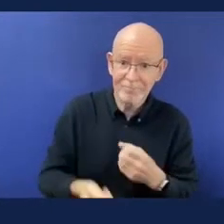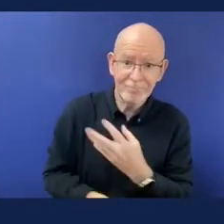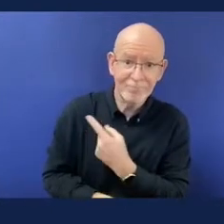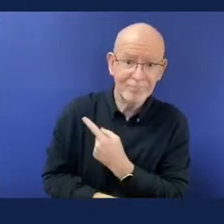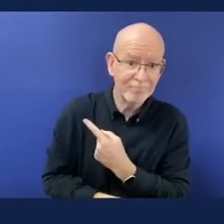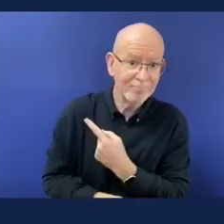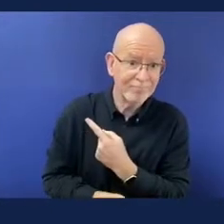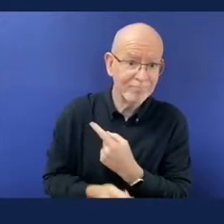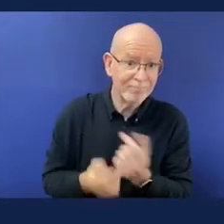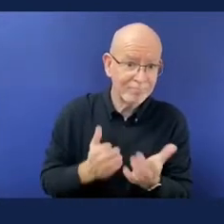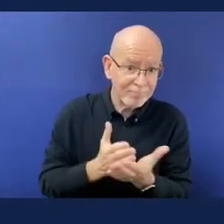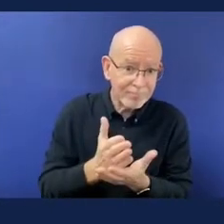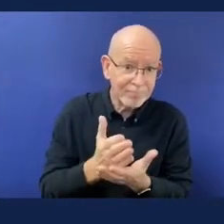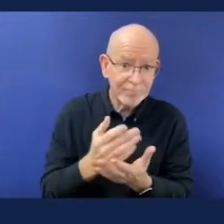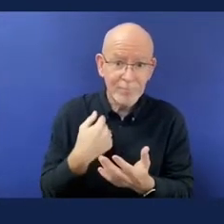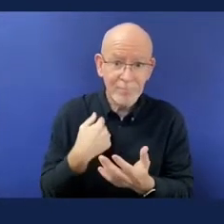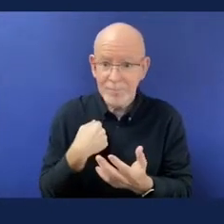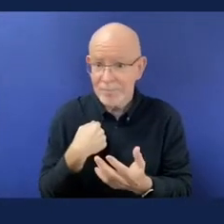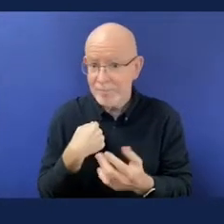orientation,